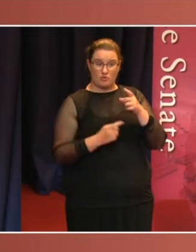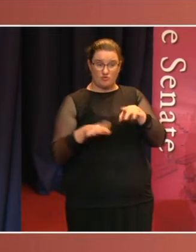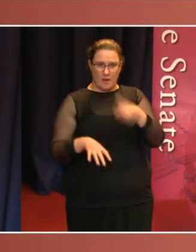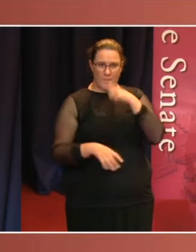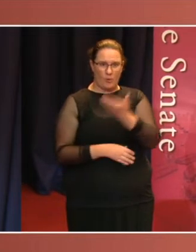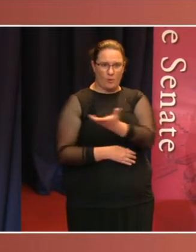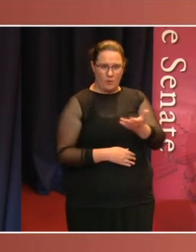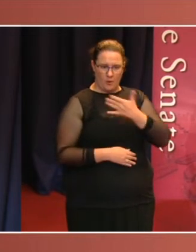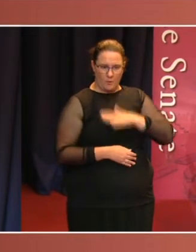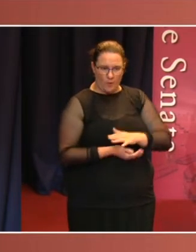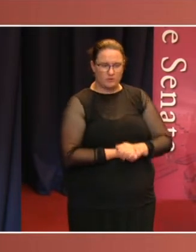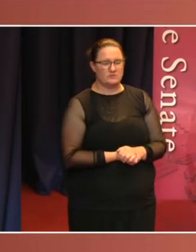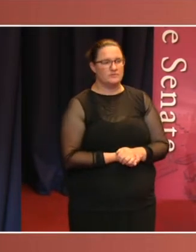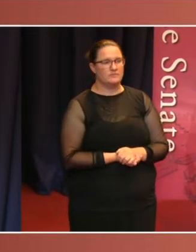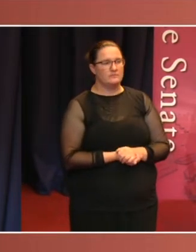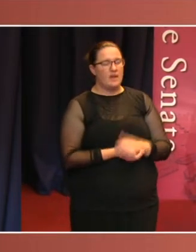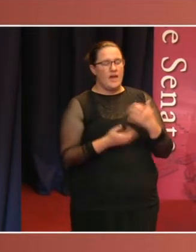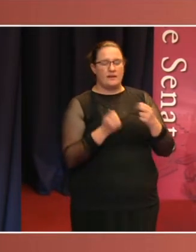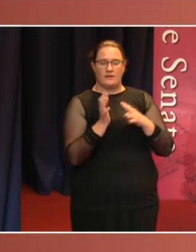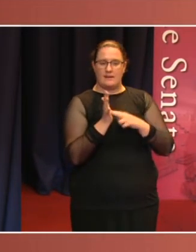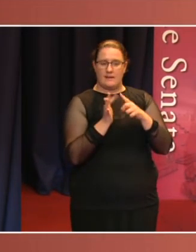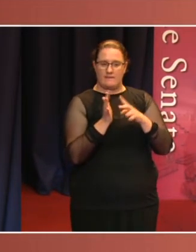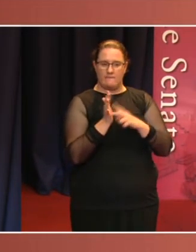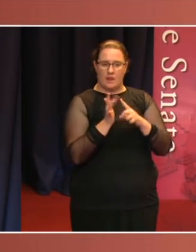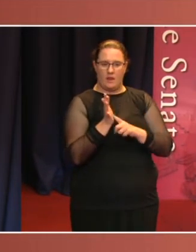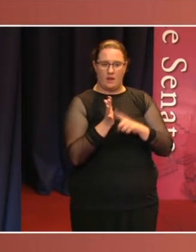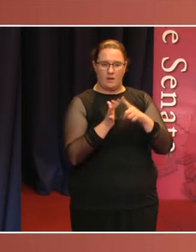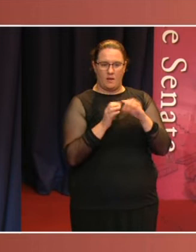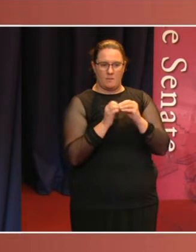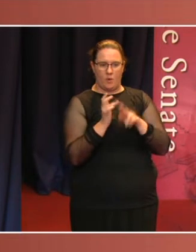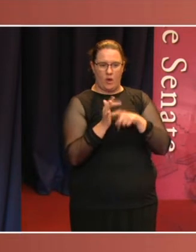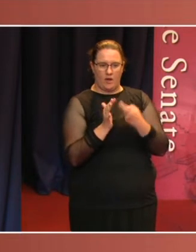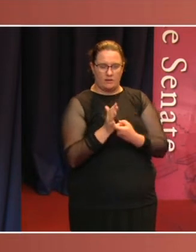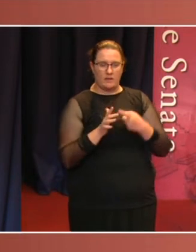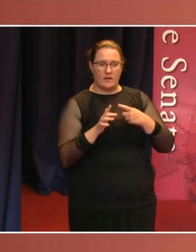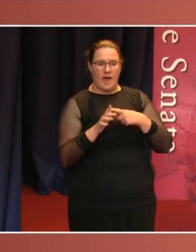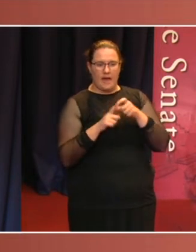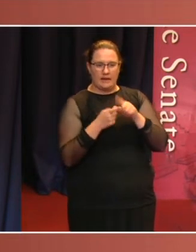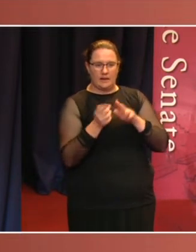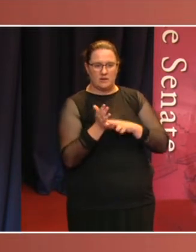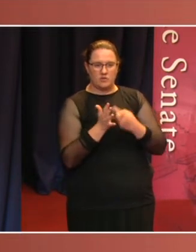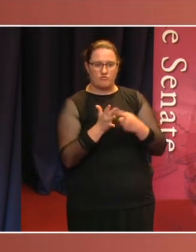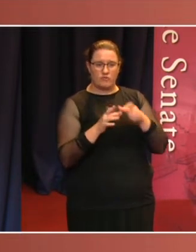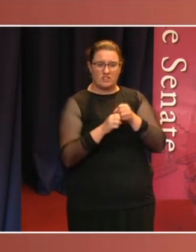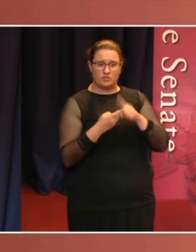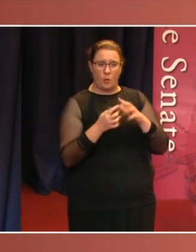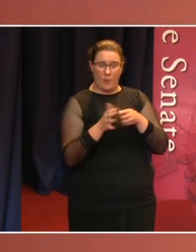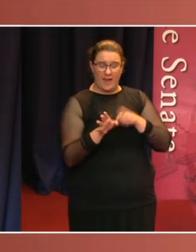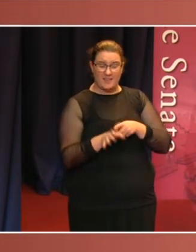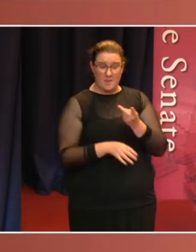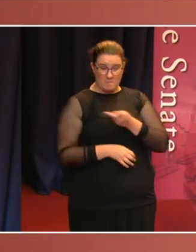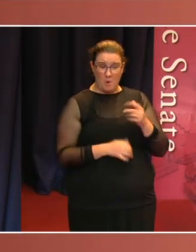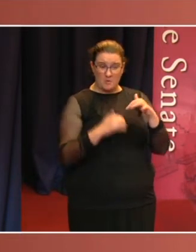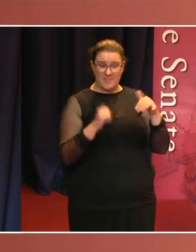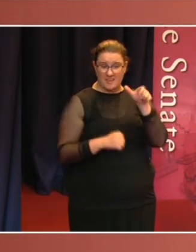elected to Parliament, Neville Bonner and Aidan Ridgeway, were senators. Senator Bonner was appointed in 1971